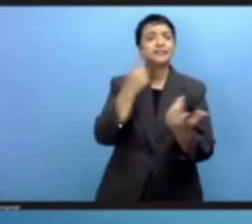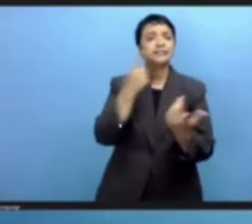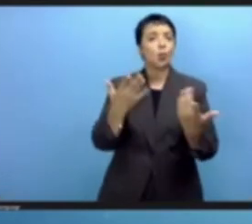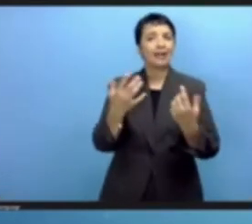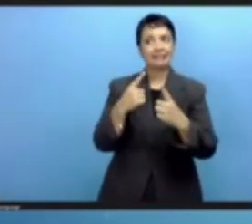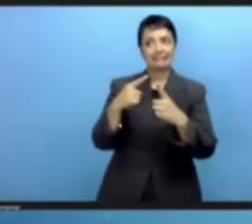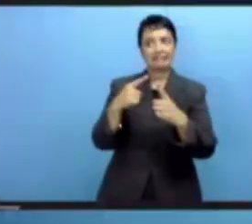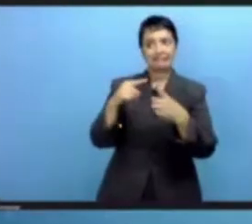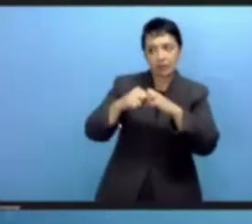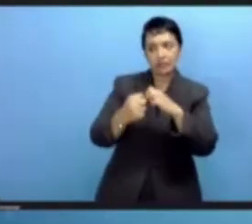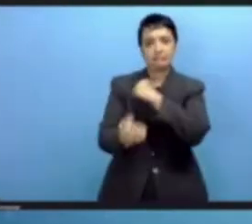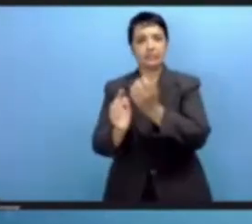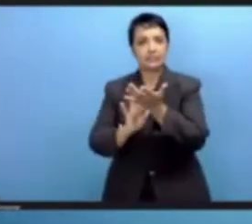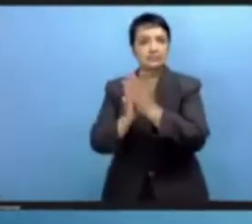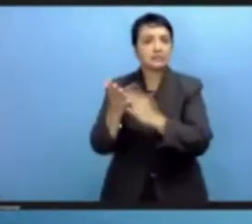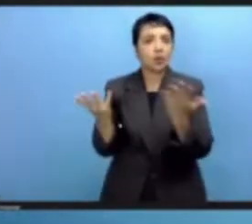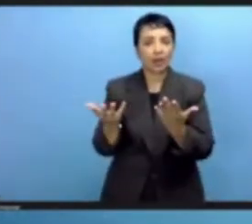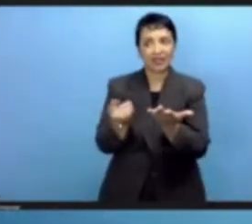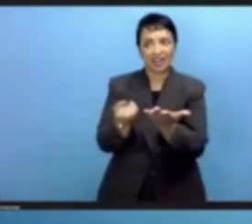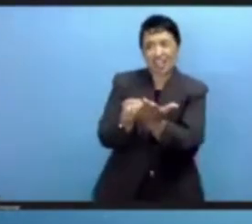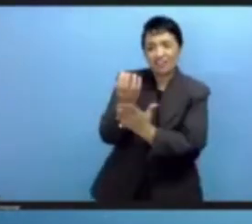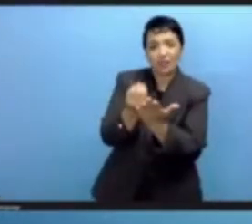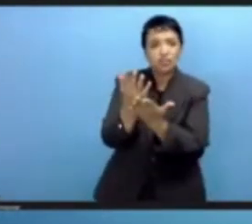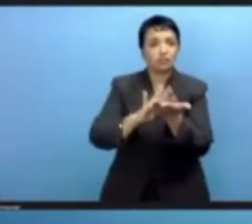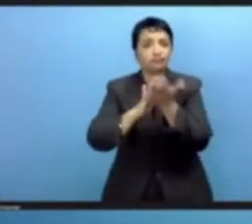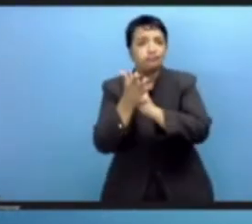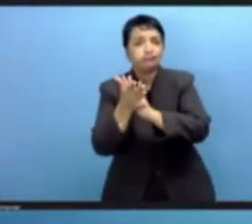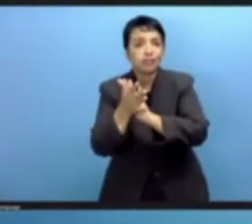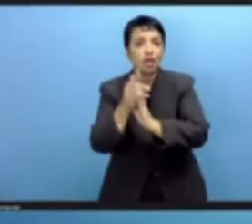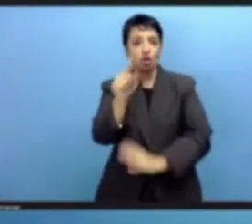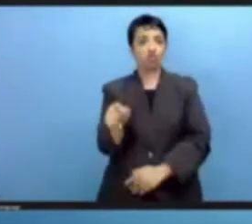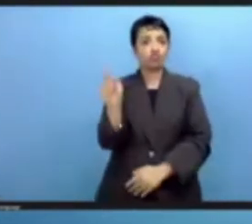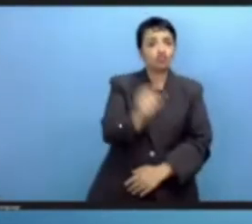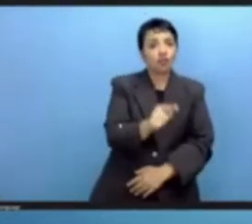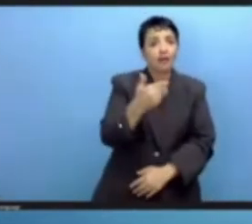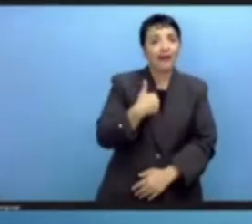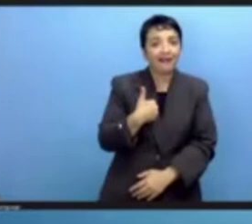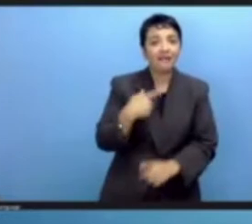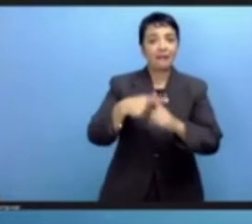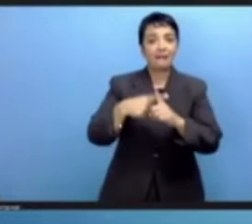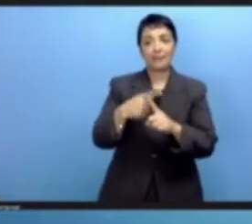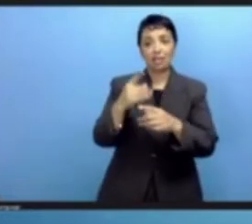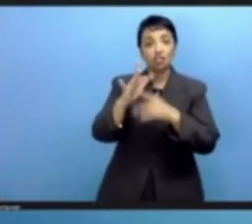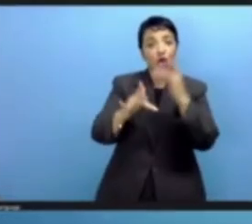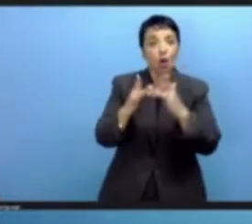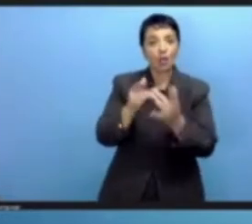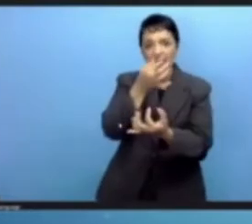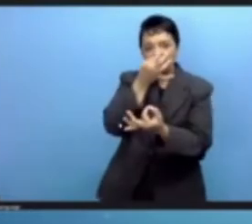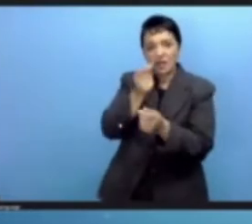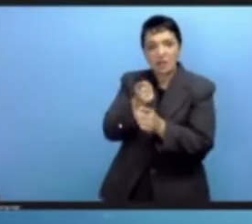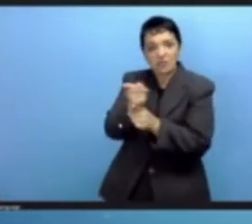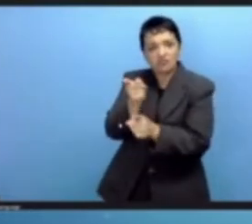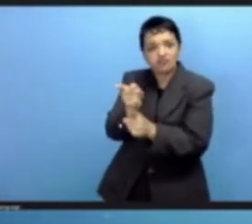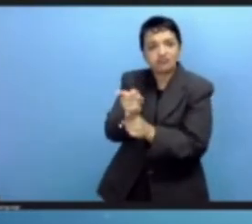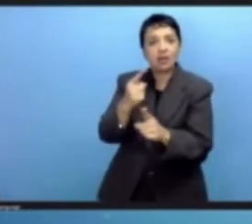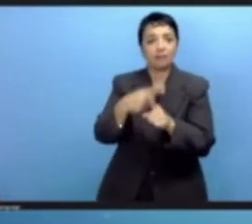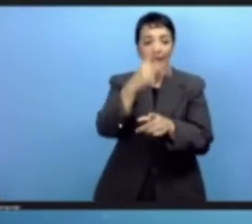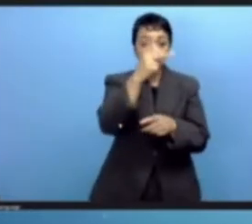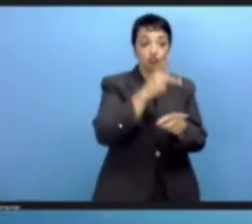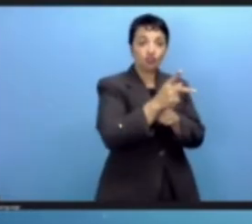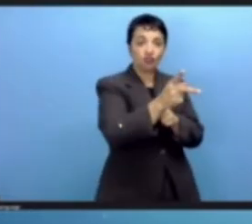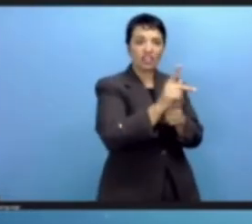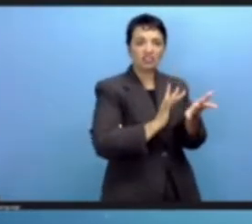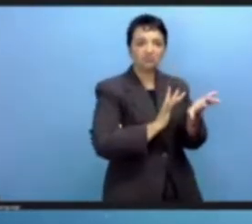hate speech online, conspiracy theories, cyberbullying, online harassment of professionals, and so on